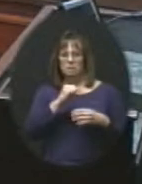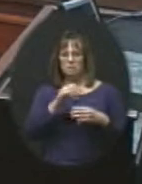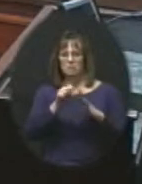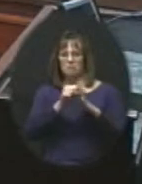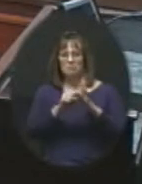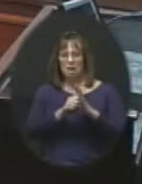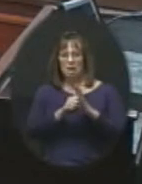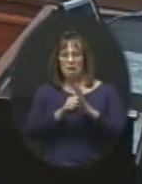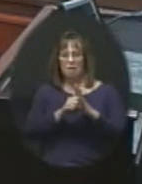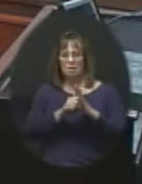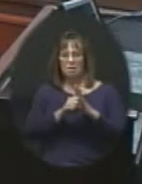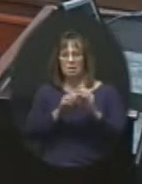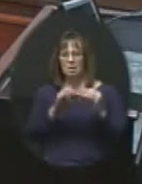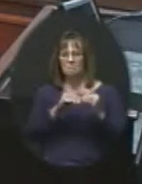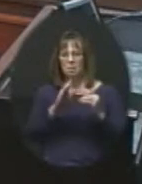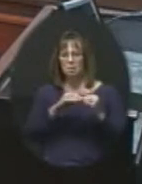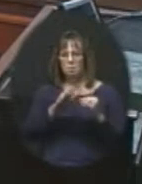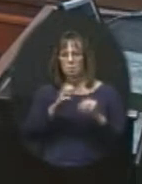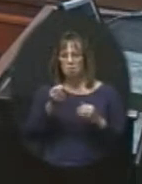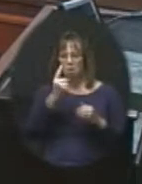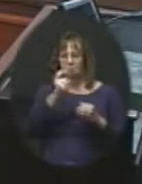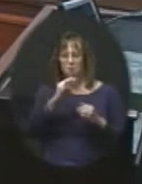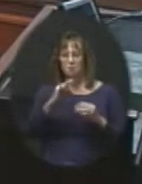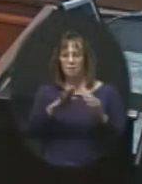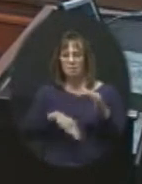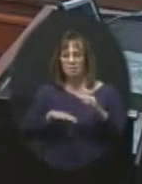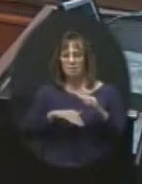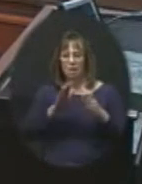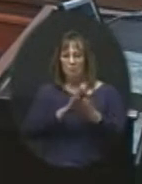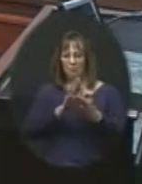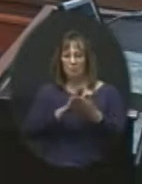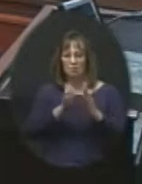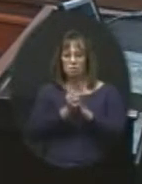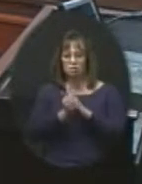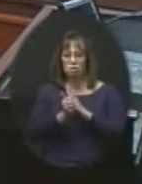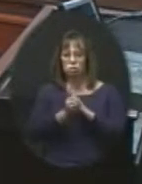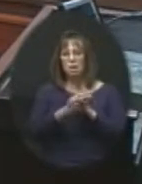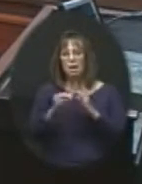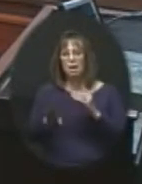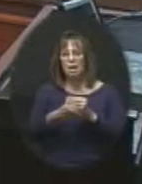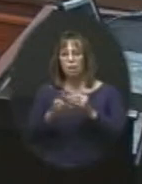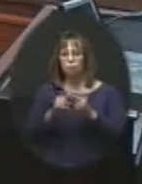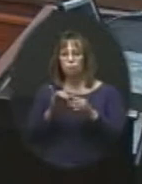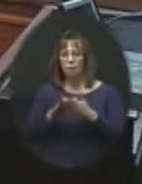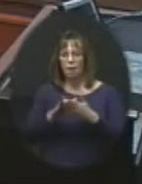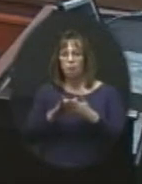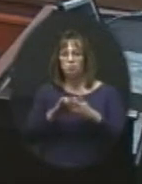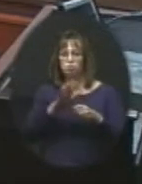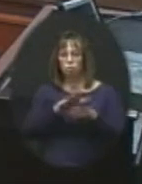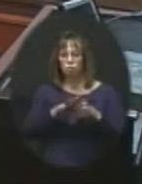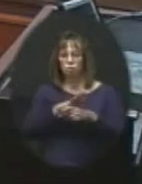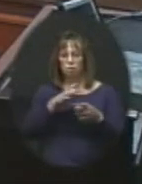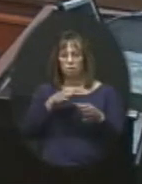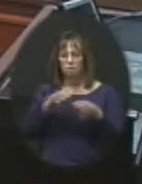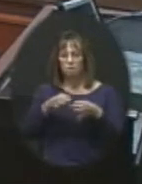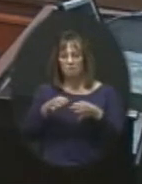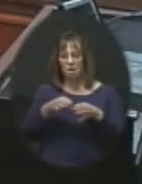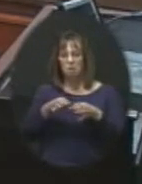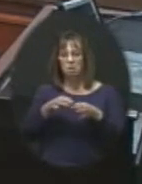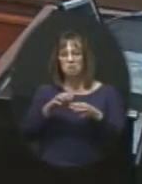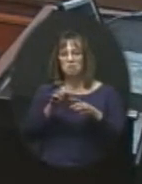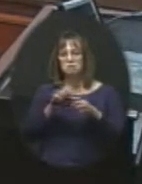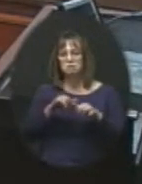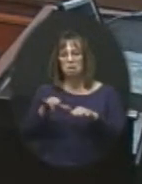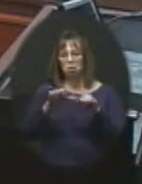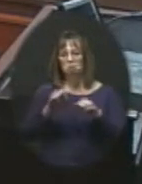divine minimum competency of basic academic skills. Plus adding to this though is a locally defined standard of employment,